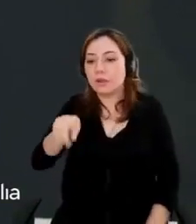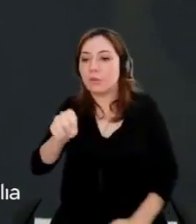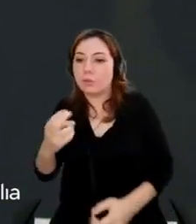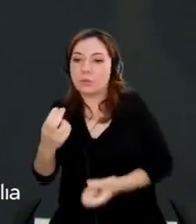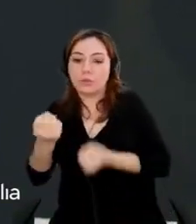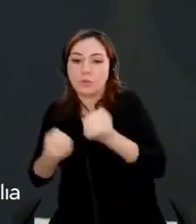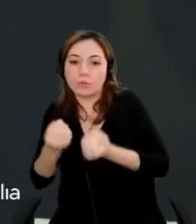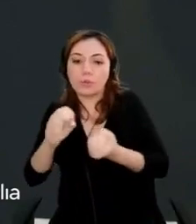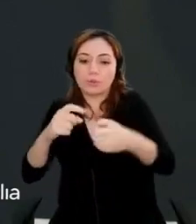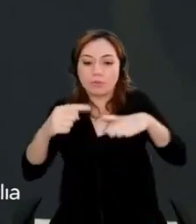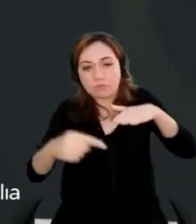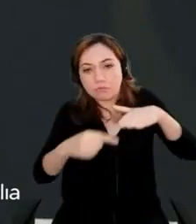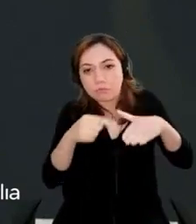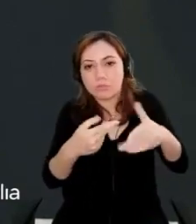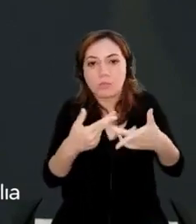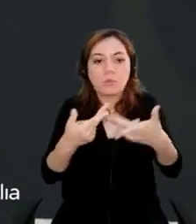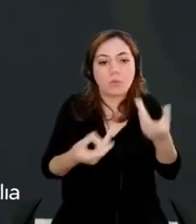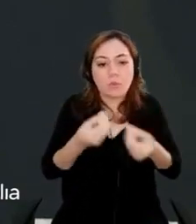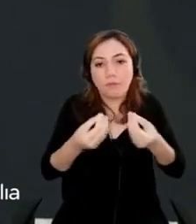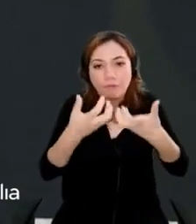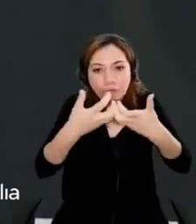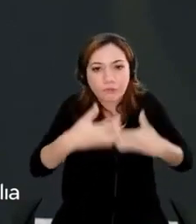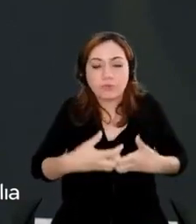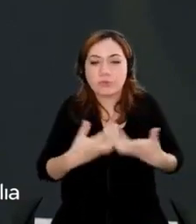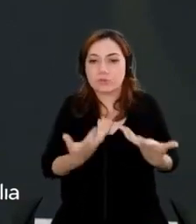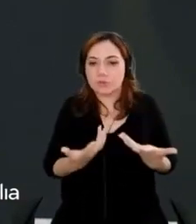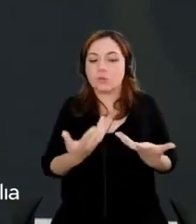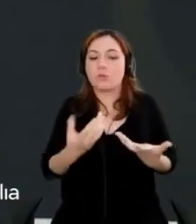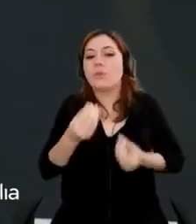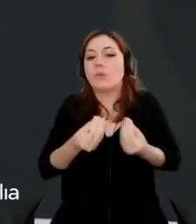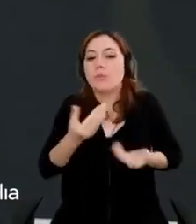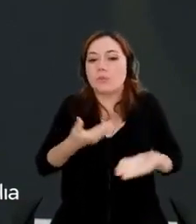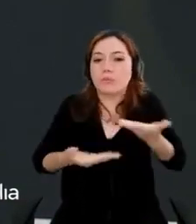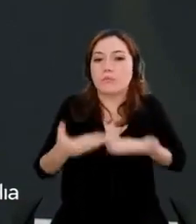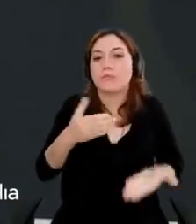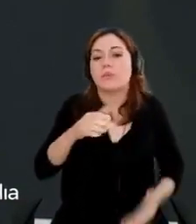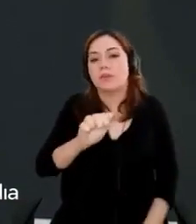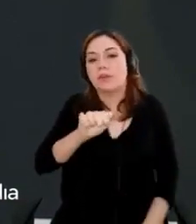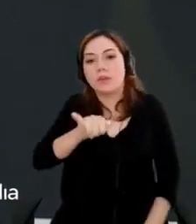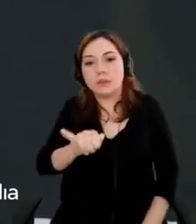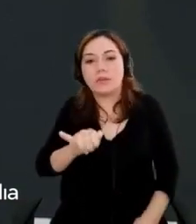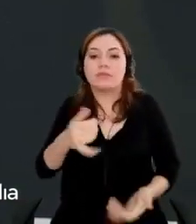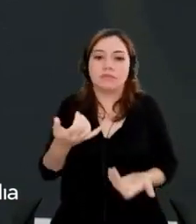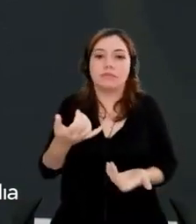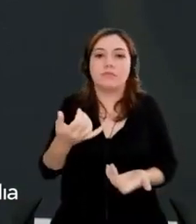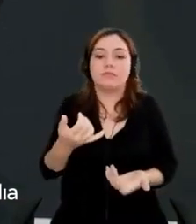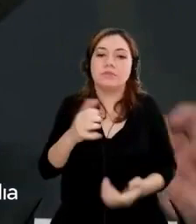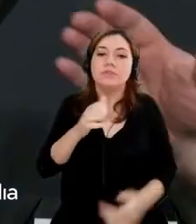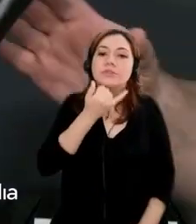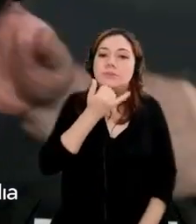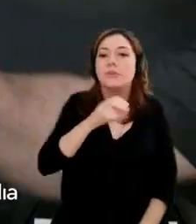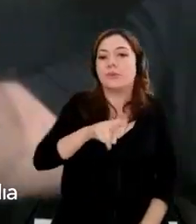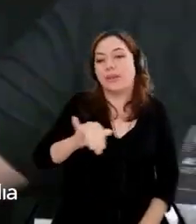how the steering wheel works, how it interacts with the UI and things like that. So, yeah, thank you.